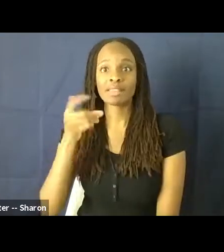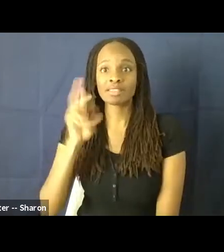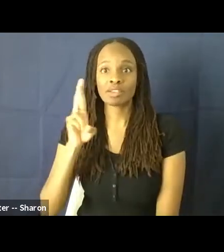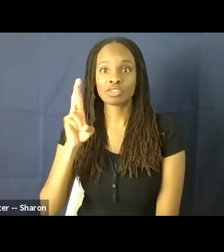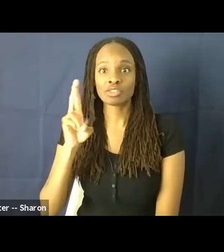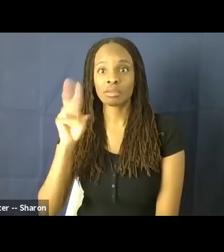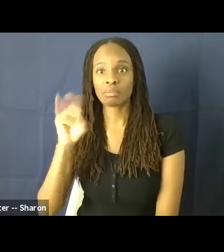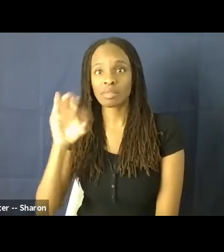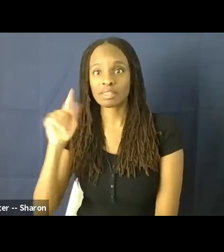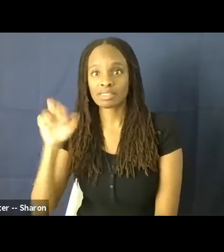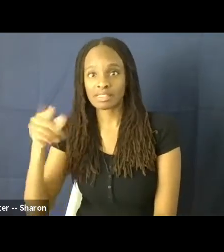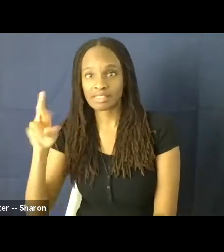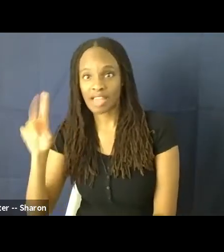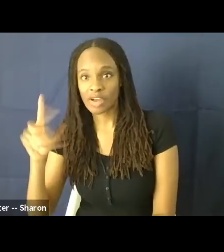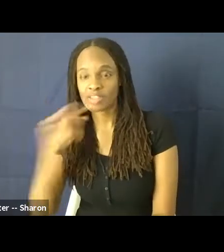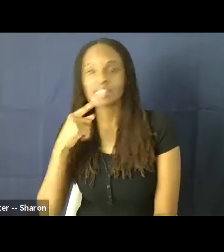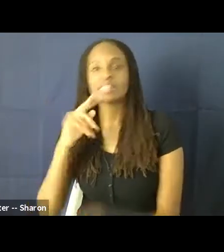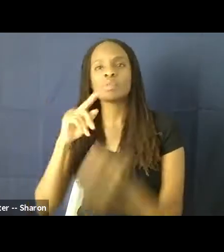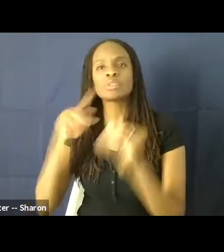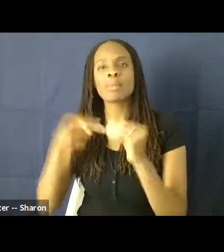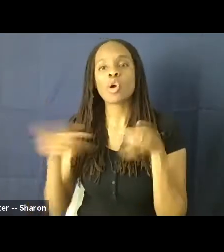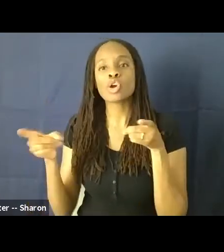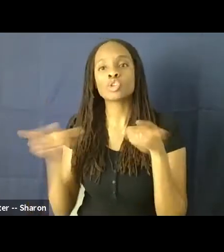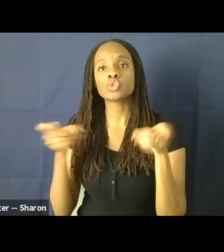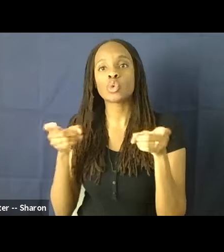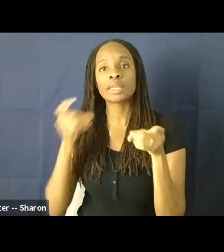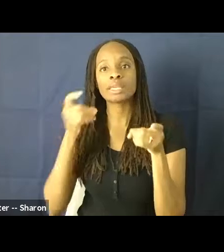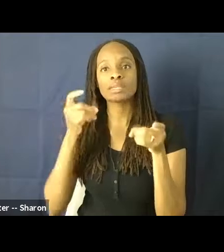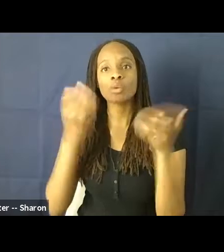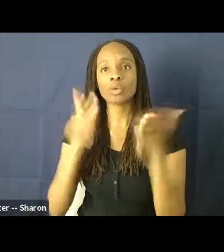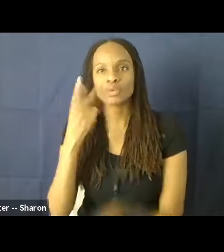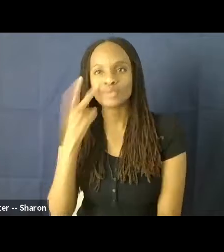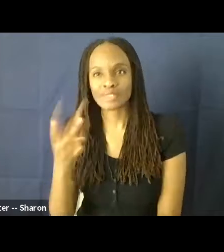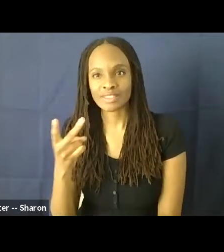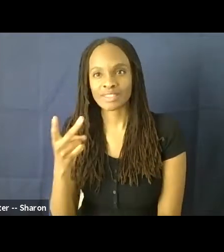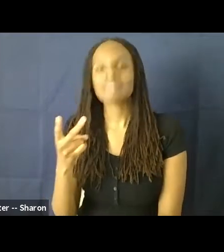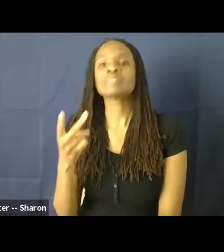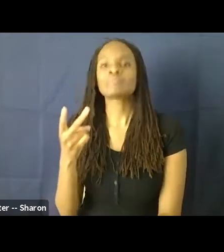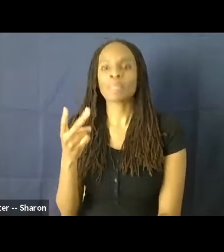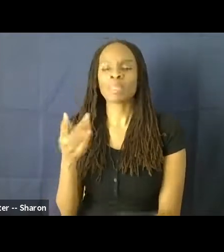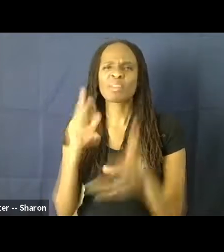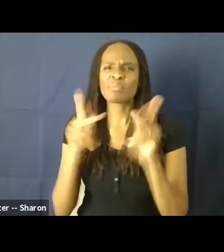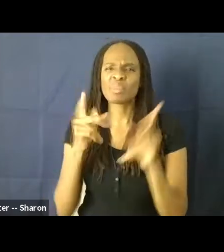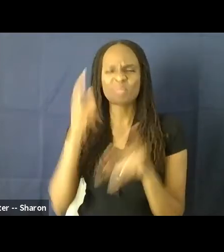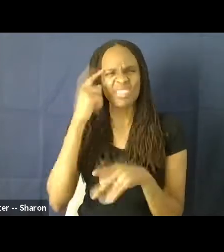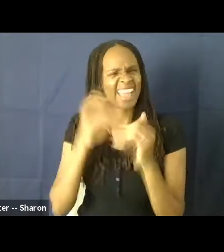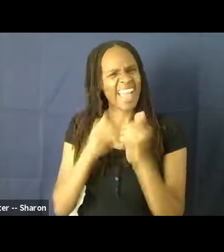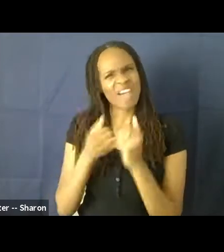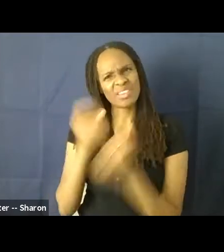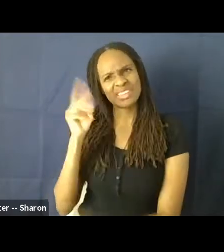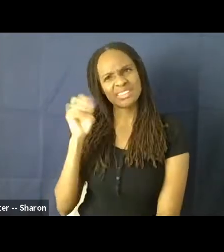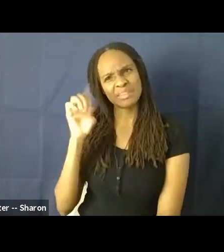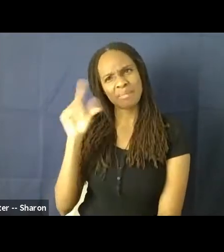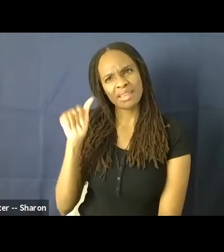idea of controlling images. So the idea that, you know, people often think, oh, well, how does media really influence